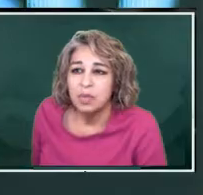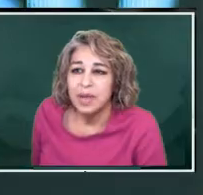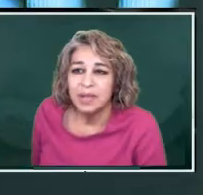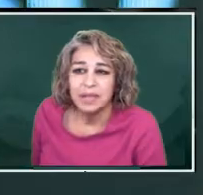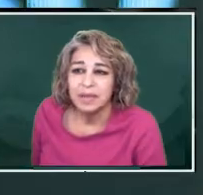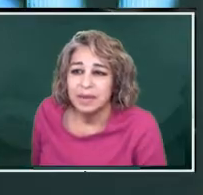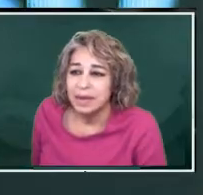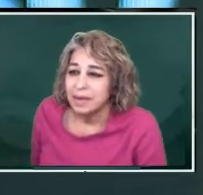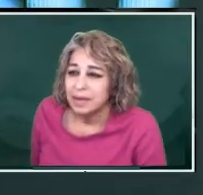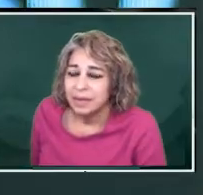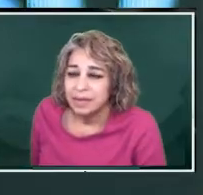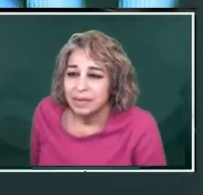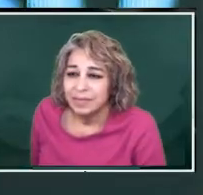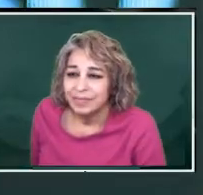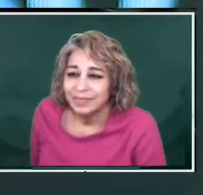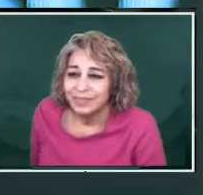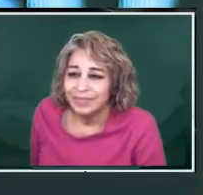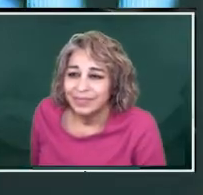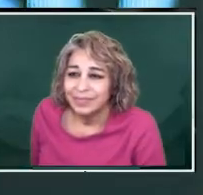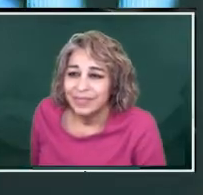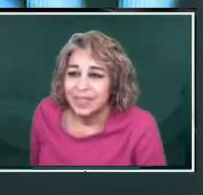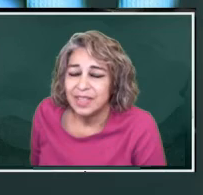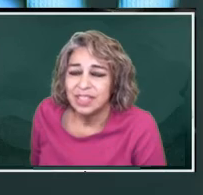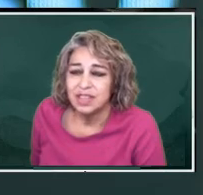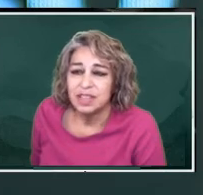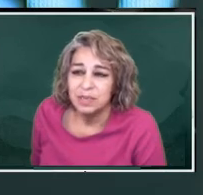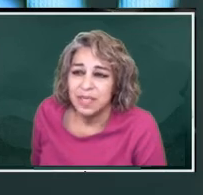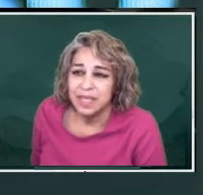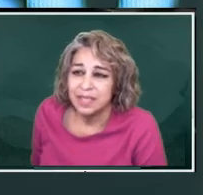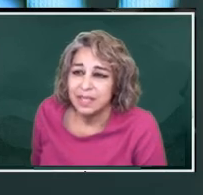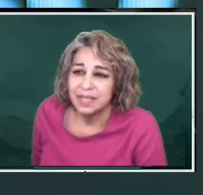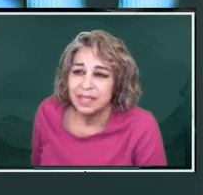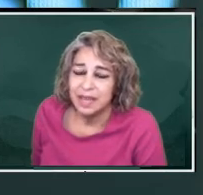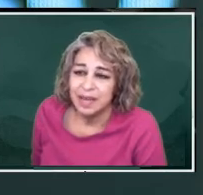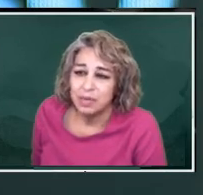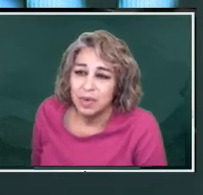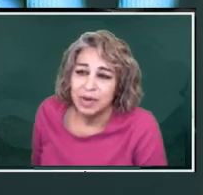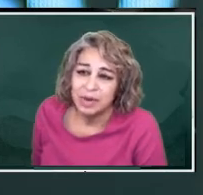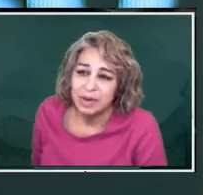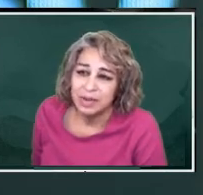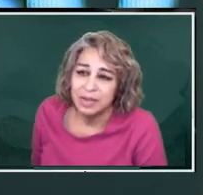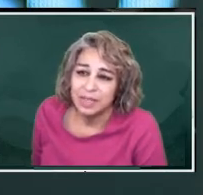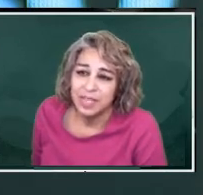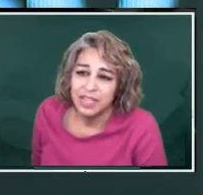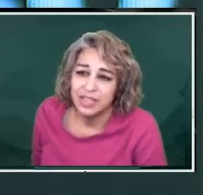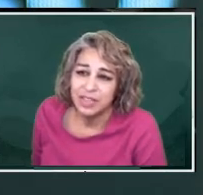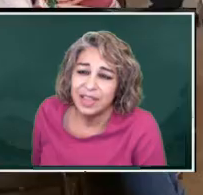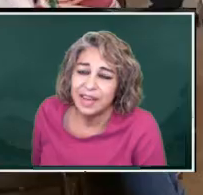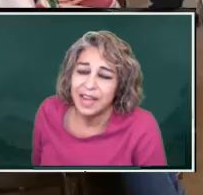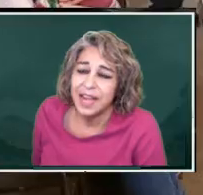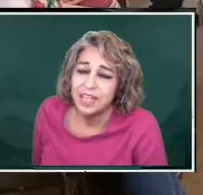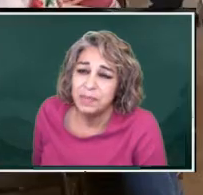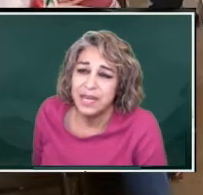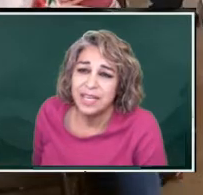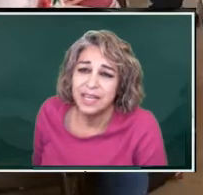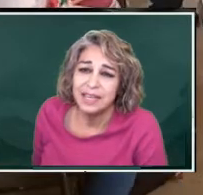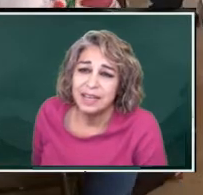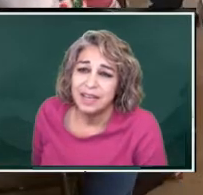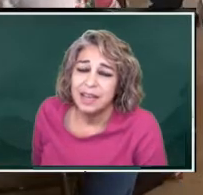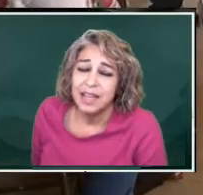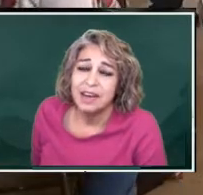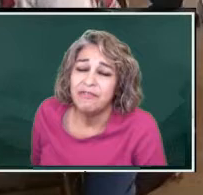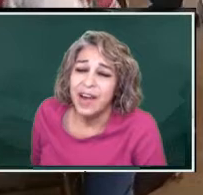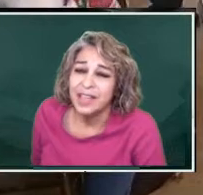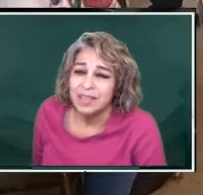made with the circumstances were such that it had to be done